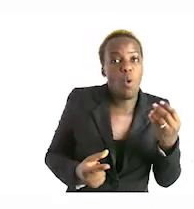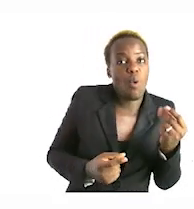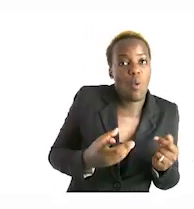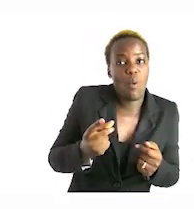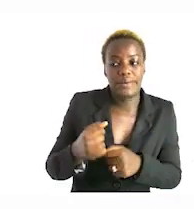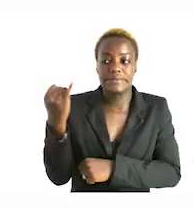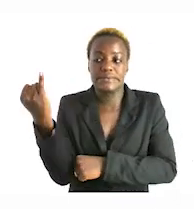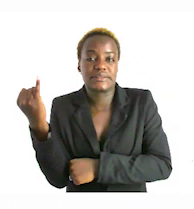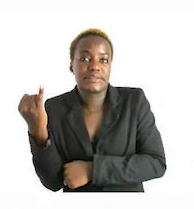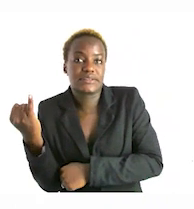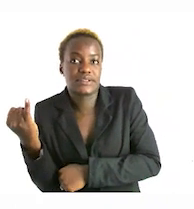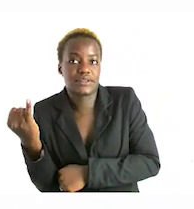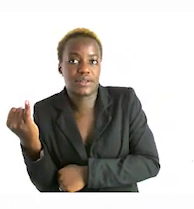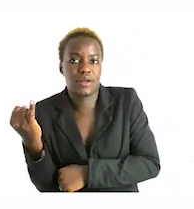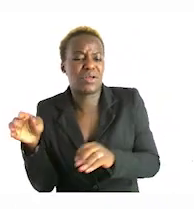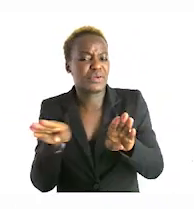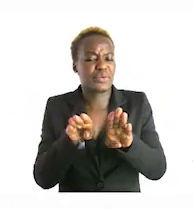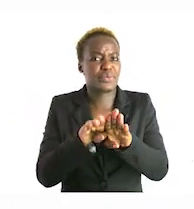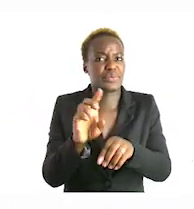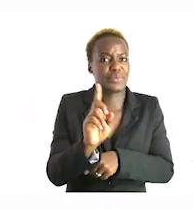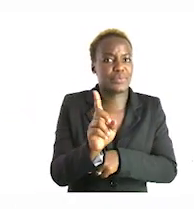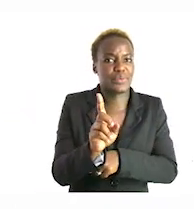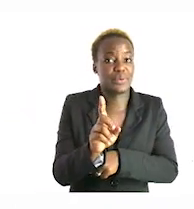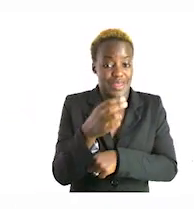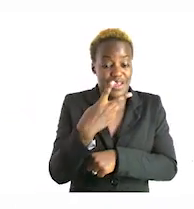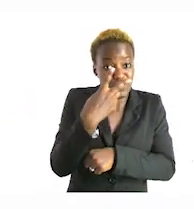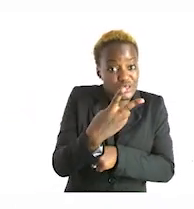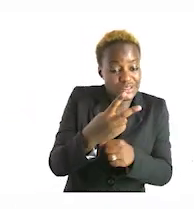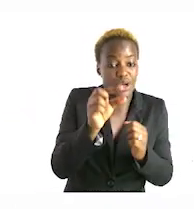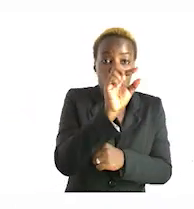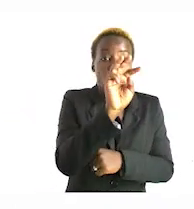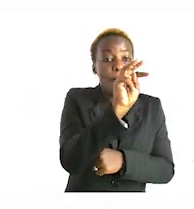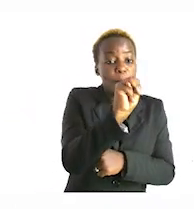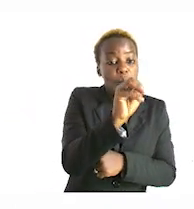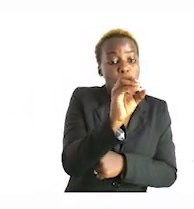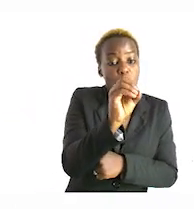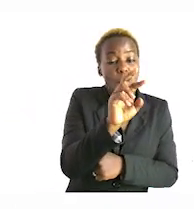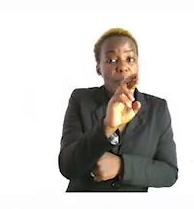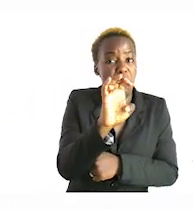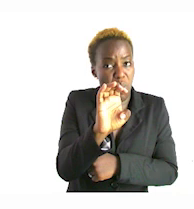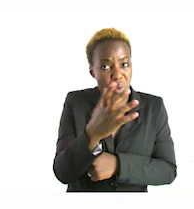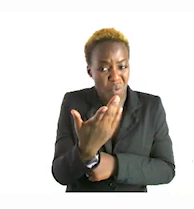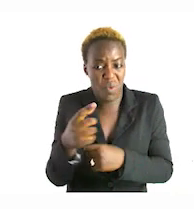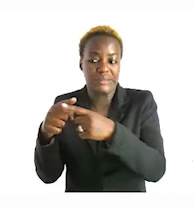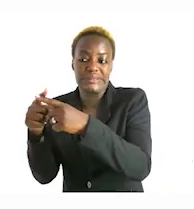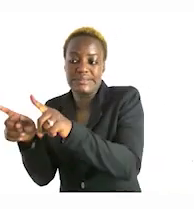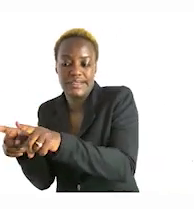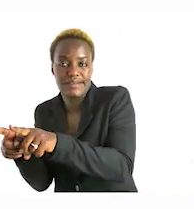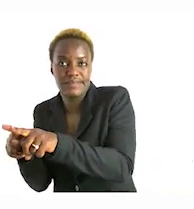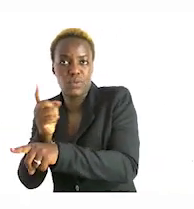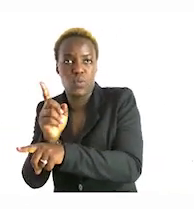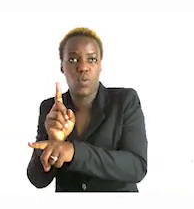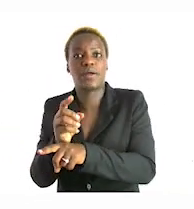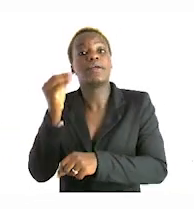activity so what do we do whenever we see the word more or the word difference we need to know that